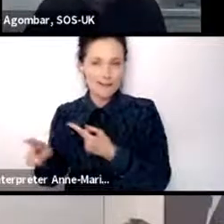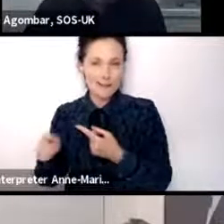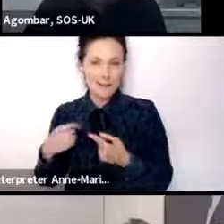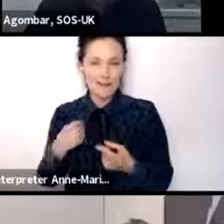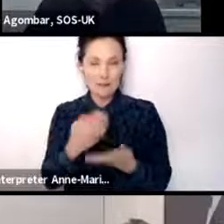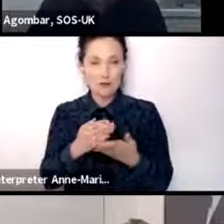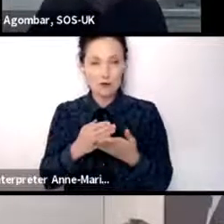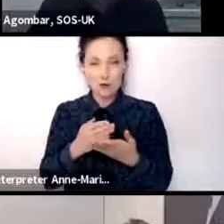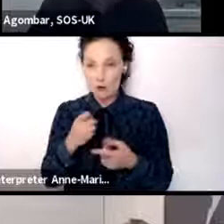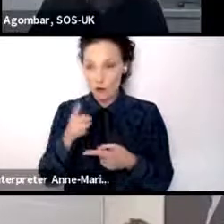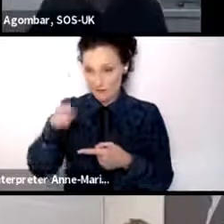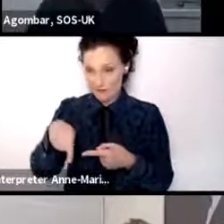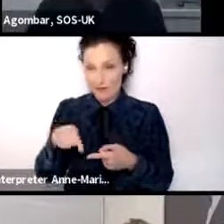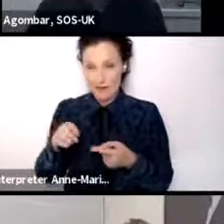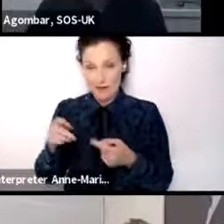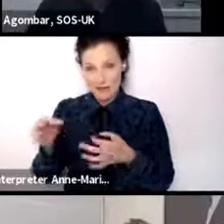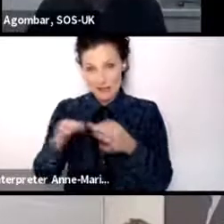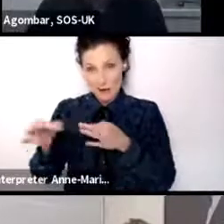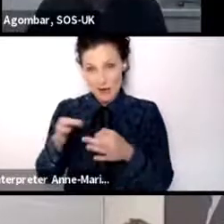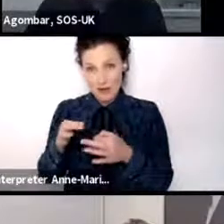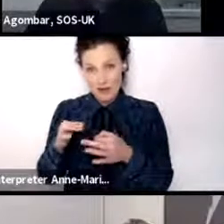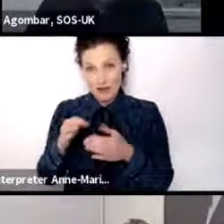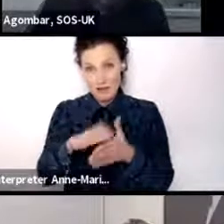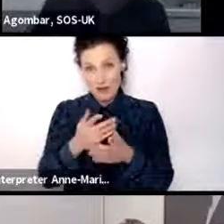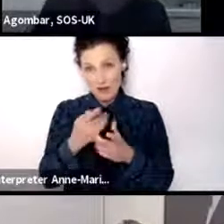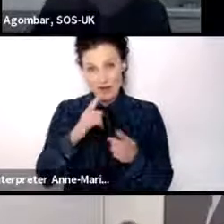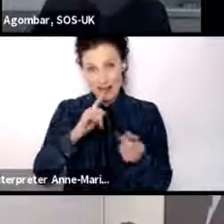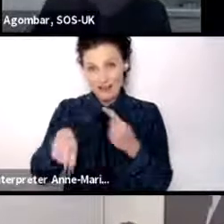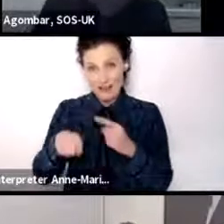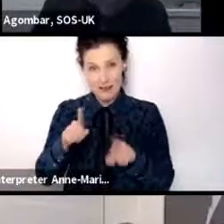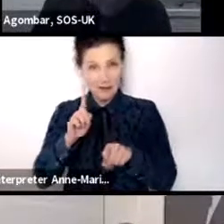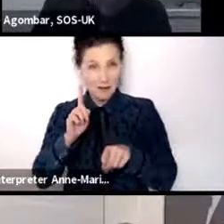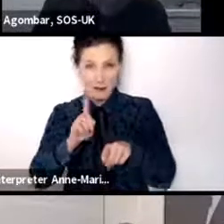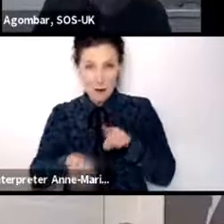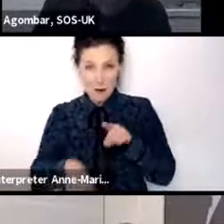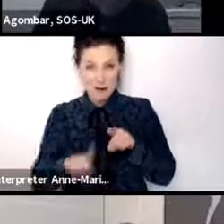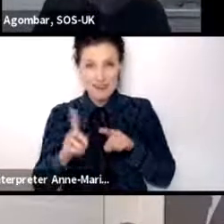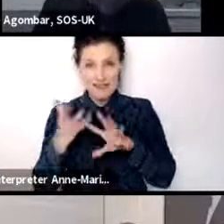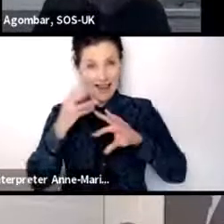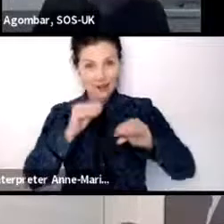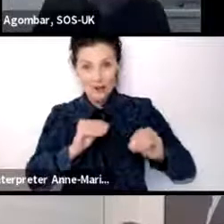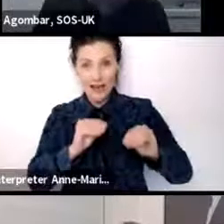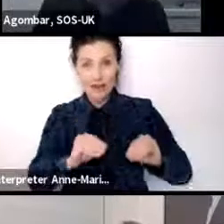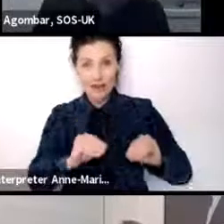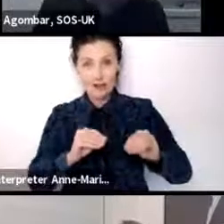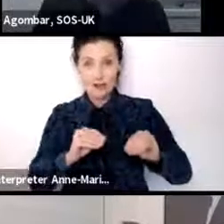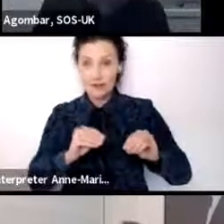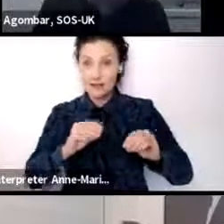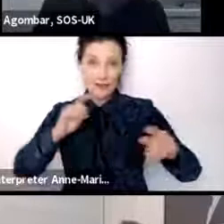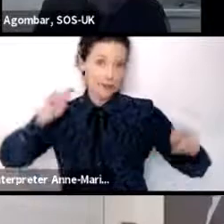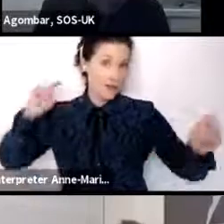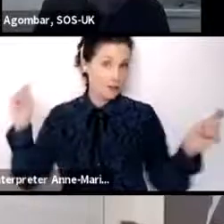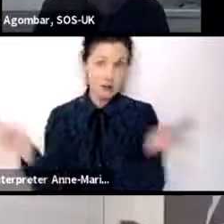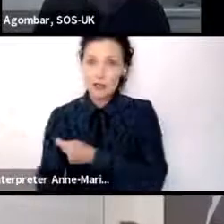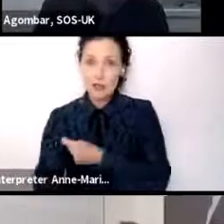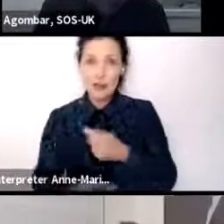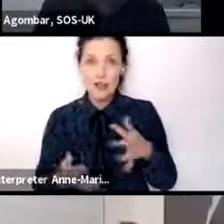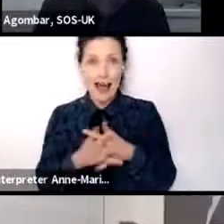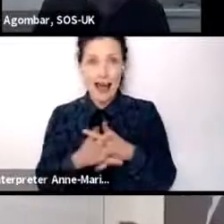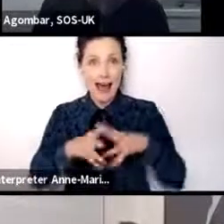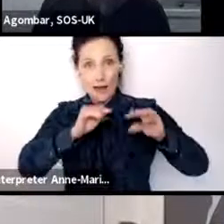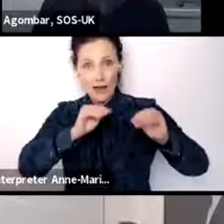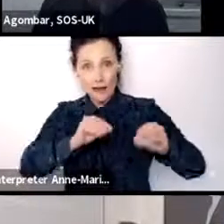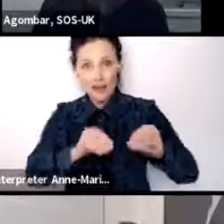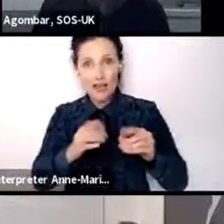questions that would have been asked because the answer to most things is education and completely overhauling the way that we do it and the